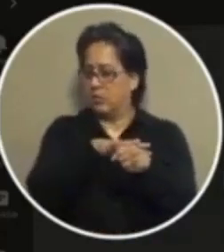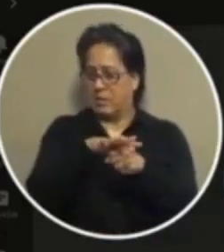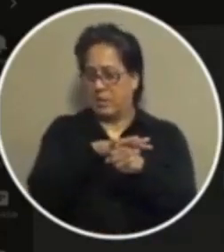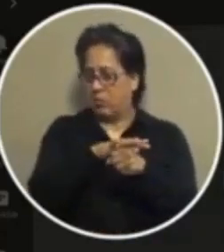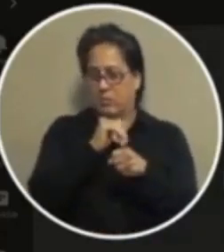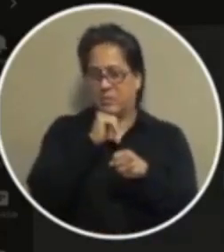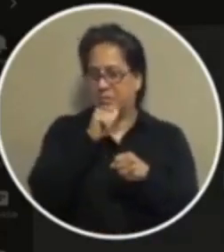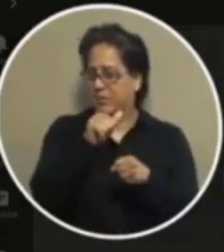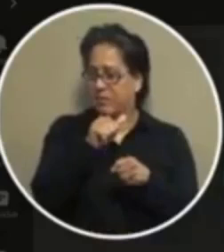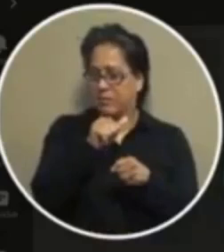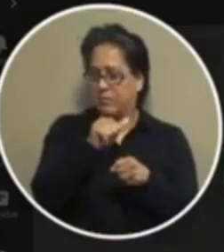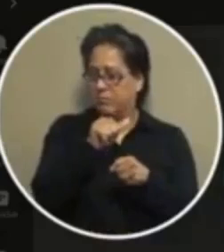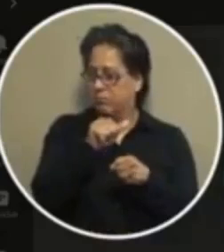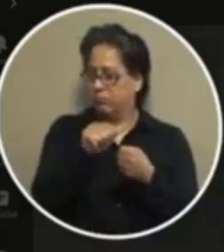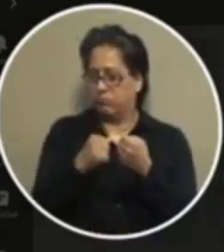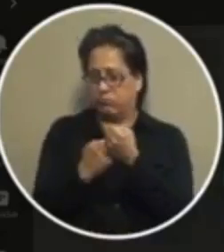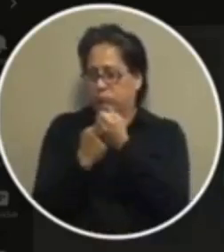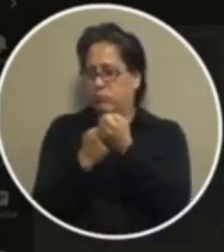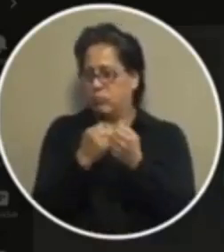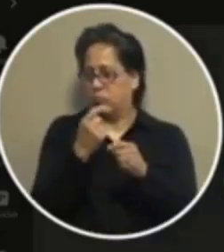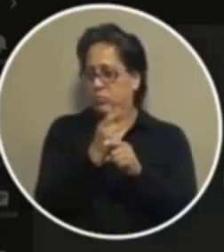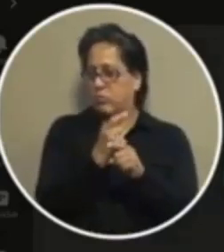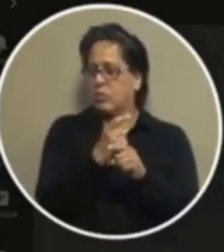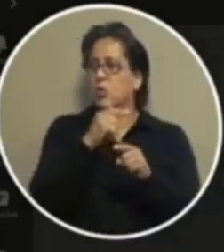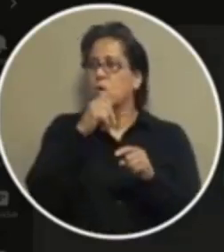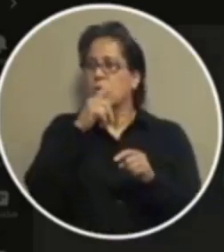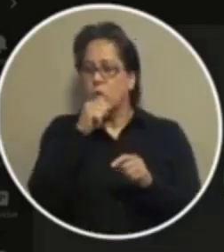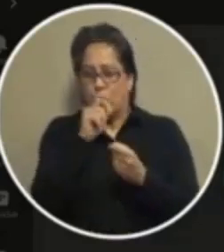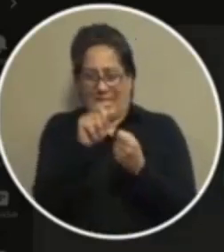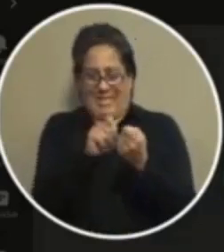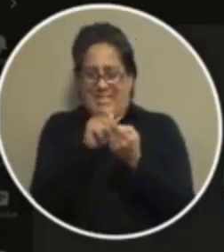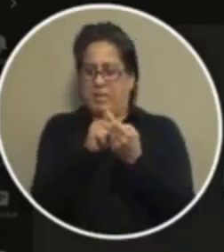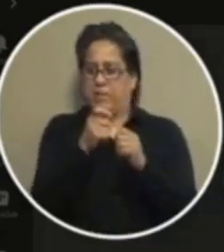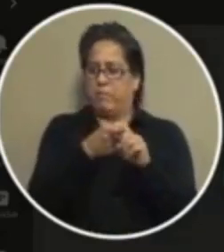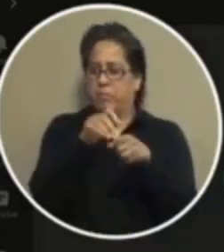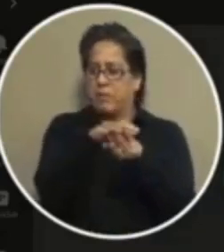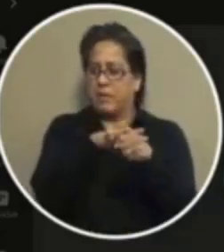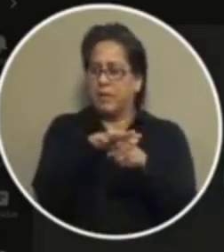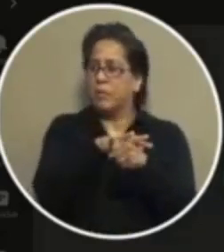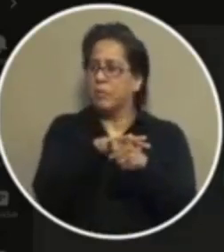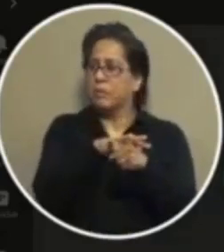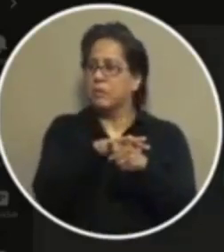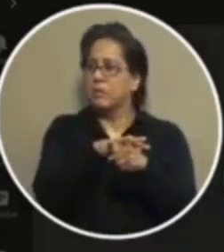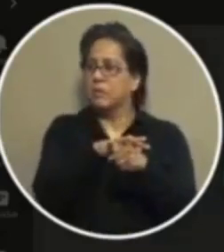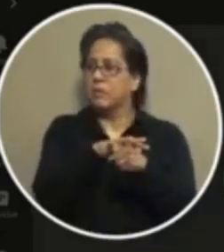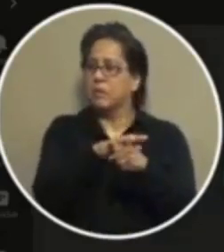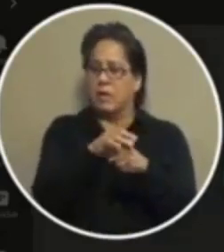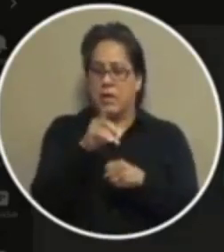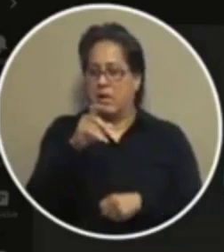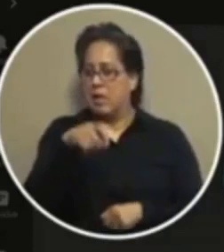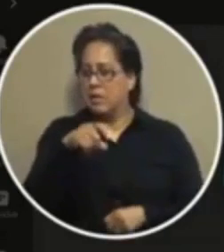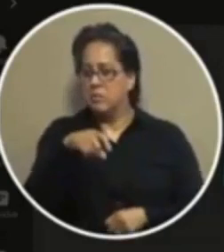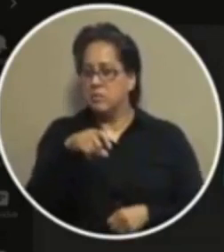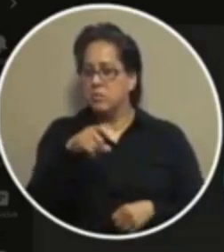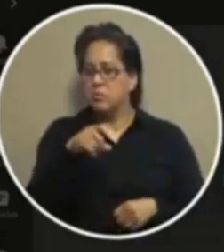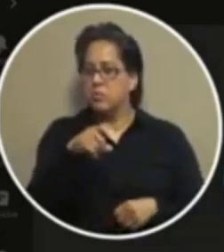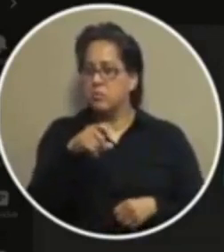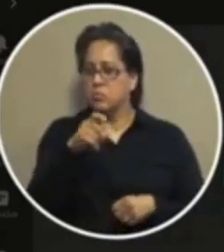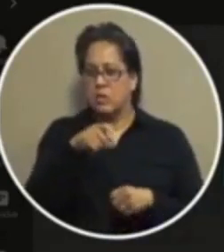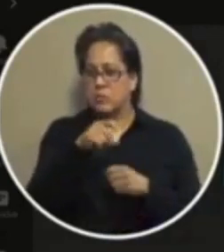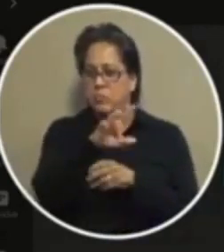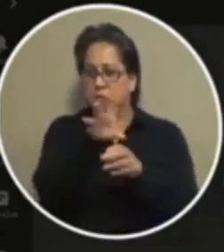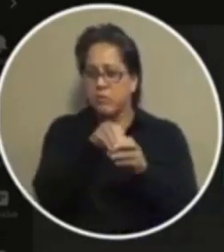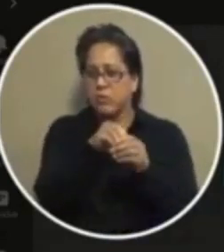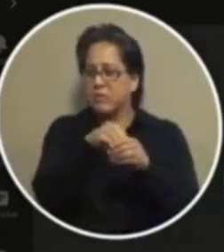on board correct with i mean who who exactly from the county um has to be